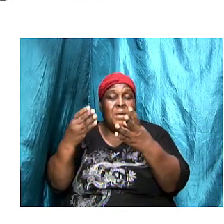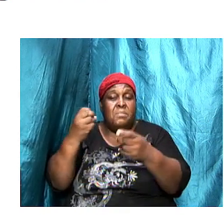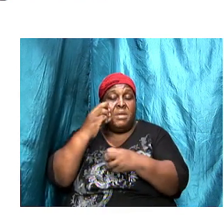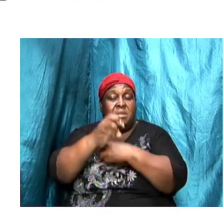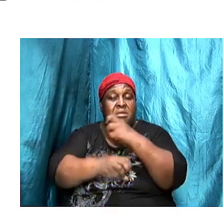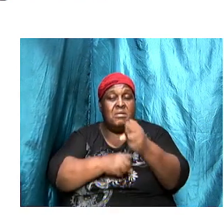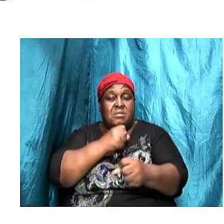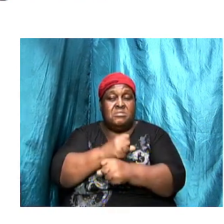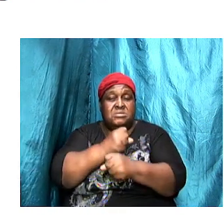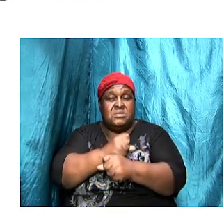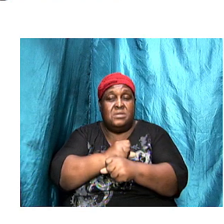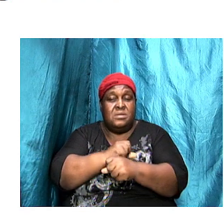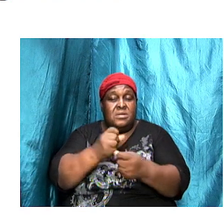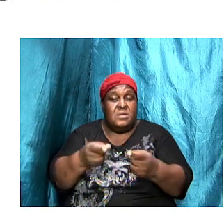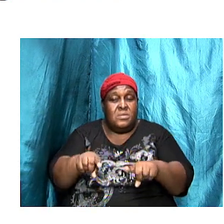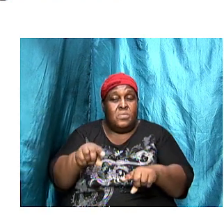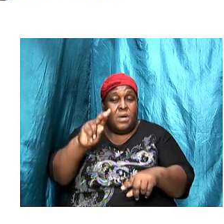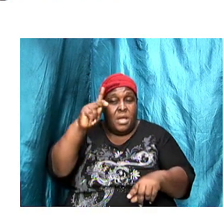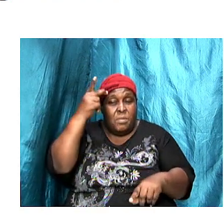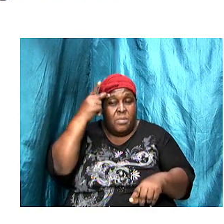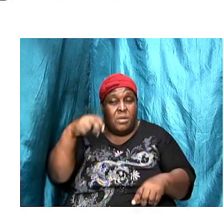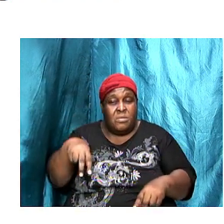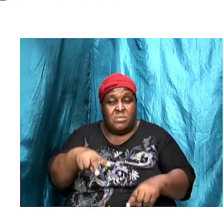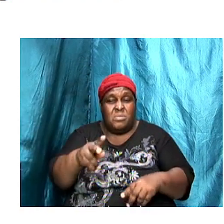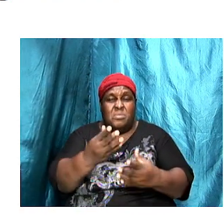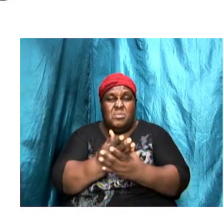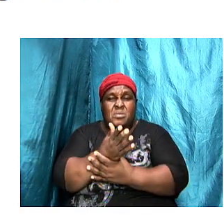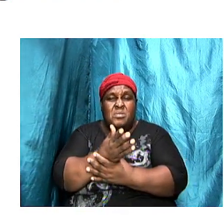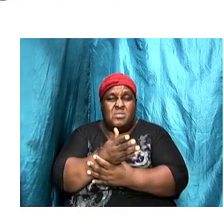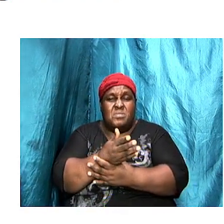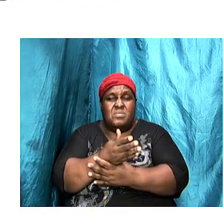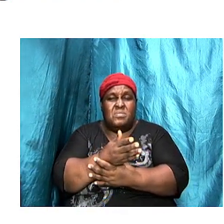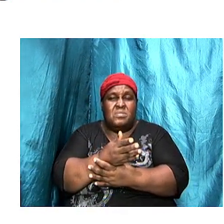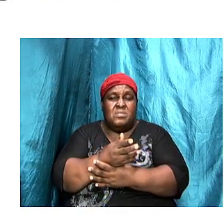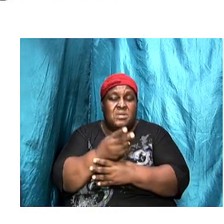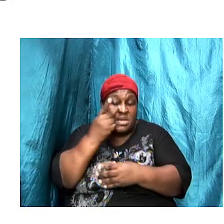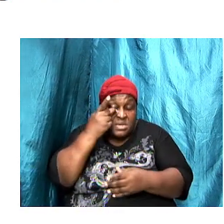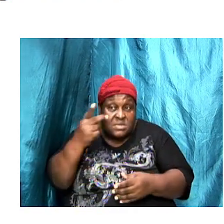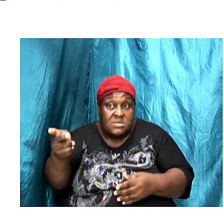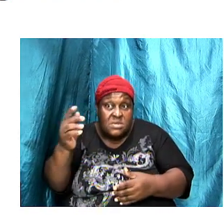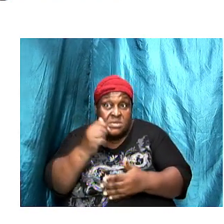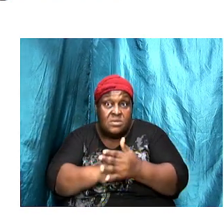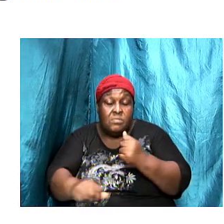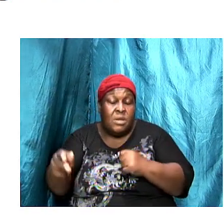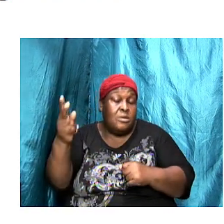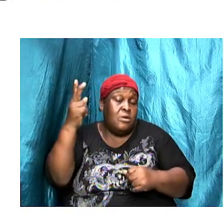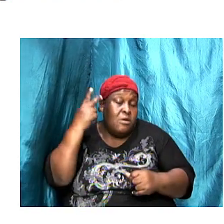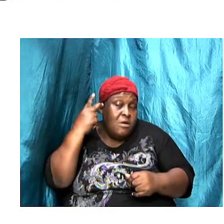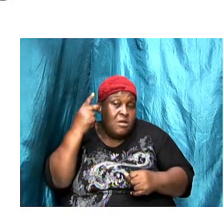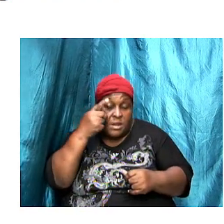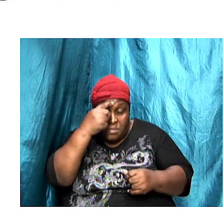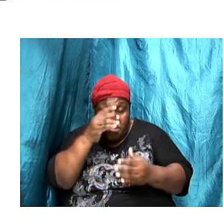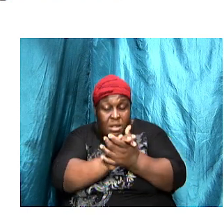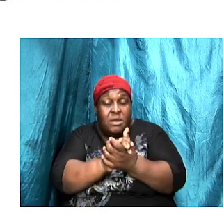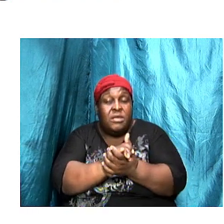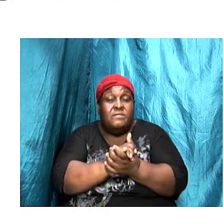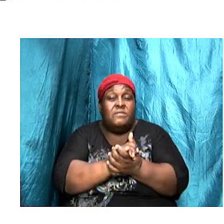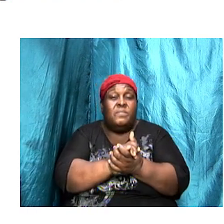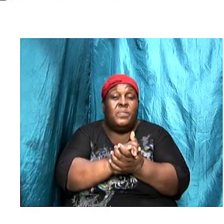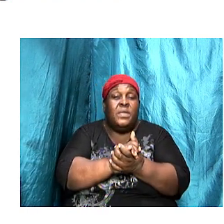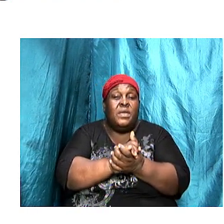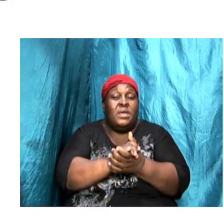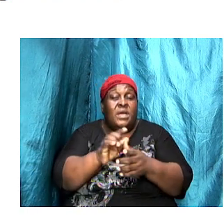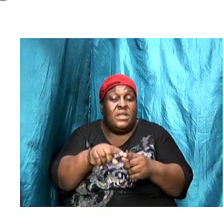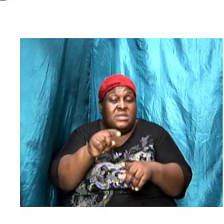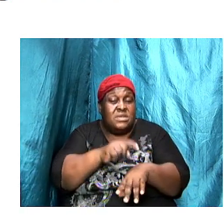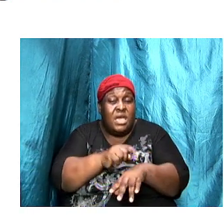Ephesus, he saw some who had heard and had believed. But up to that point,